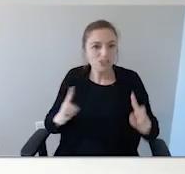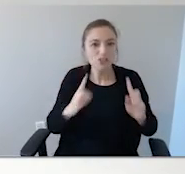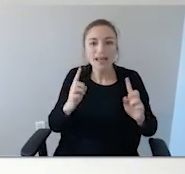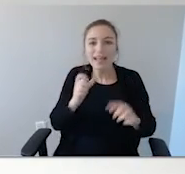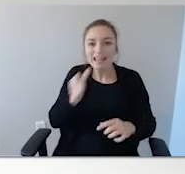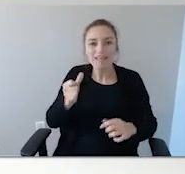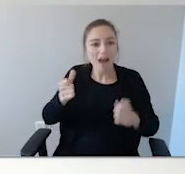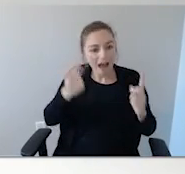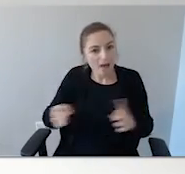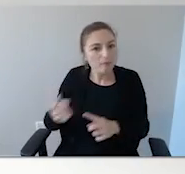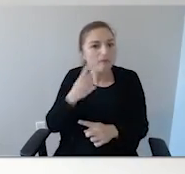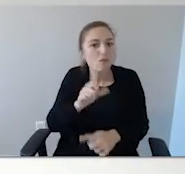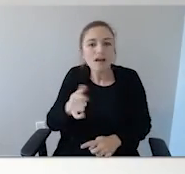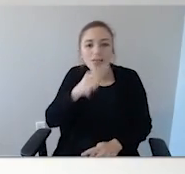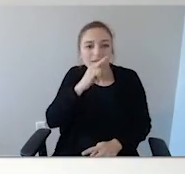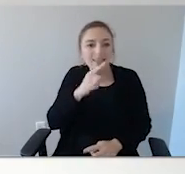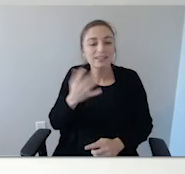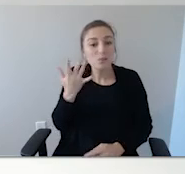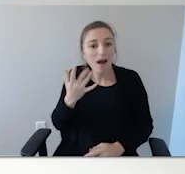are preventable.